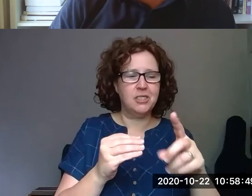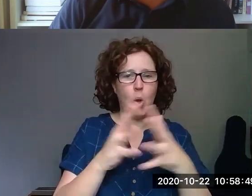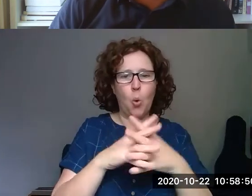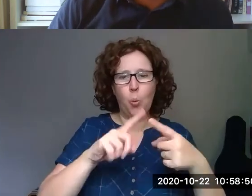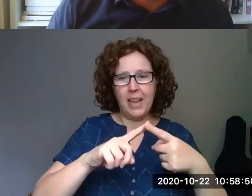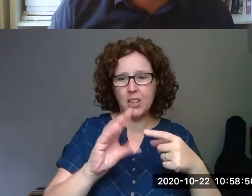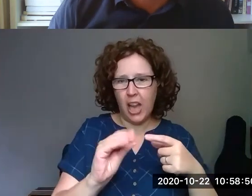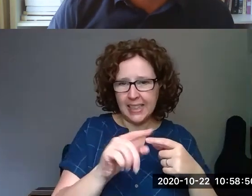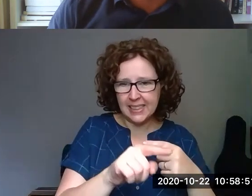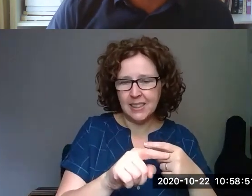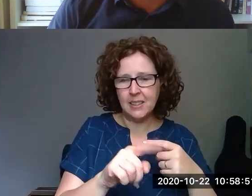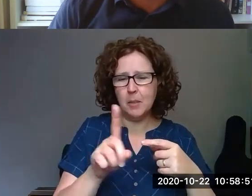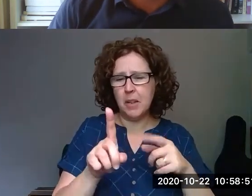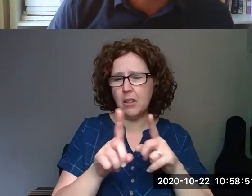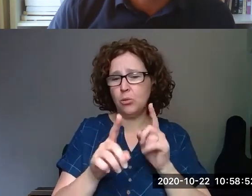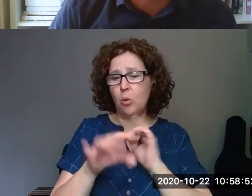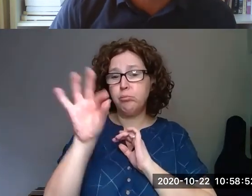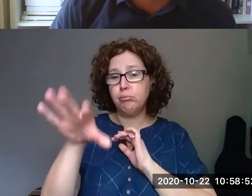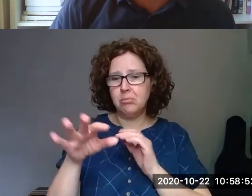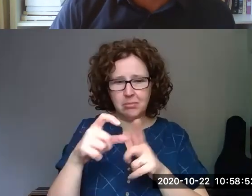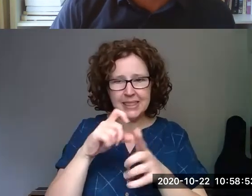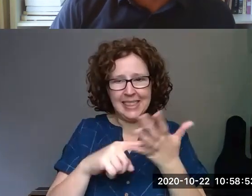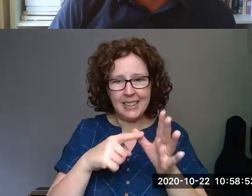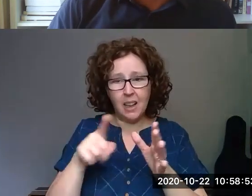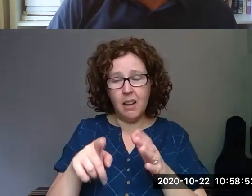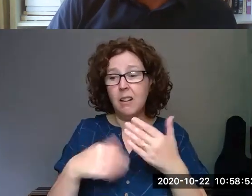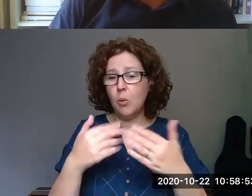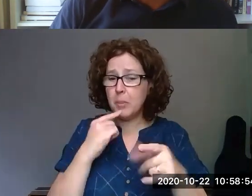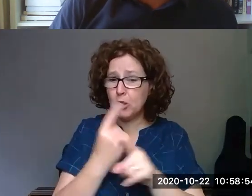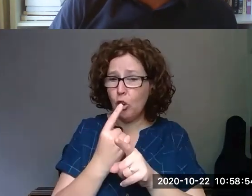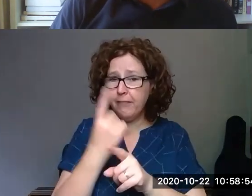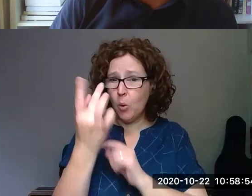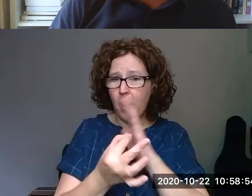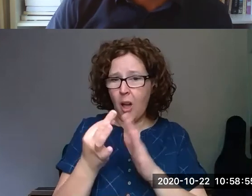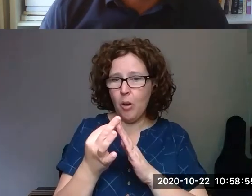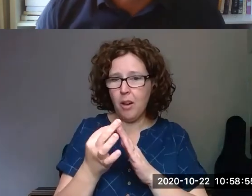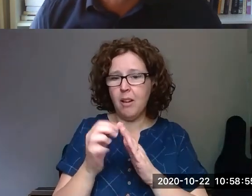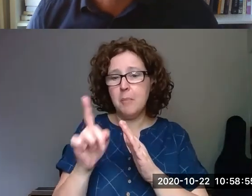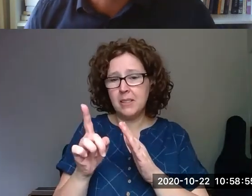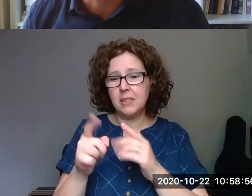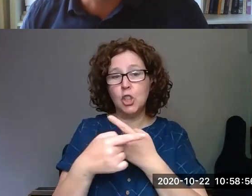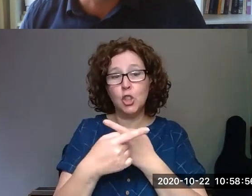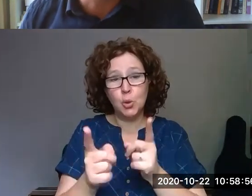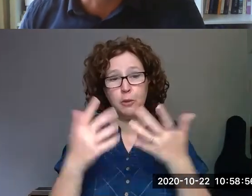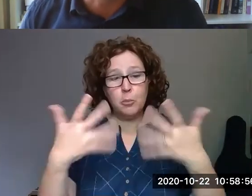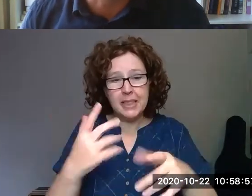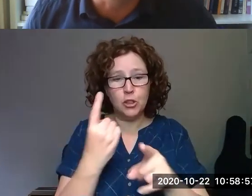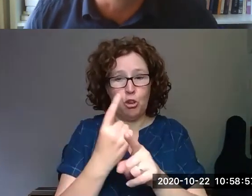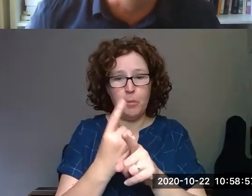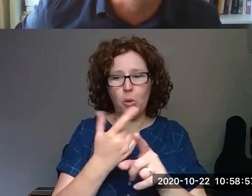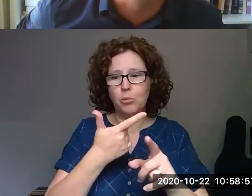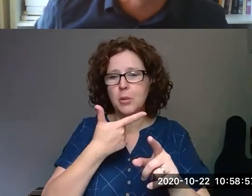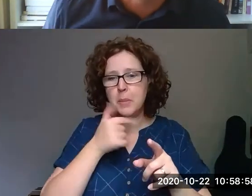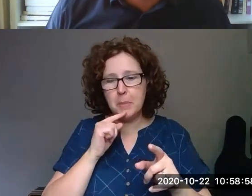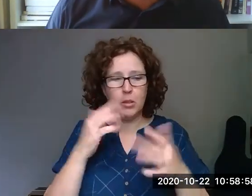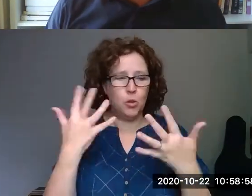goodness, you know, a passing reference to data but we've been talking for an hour. But you've been talking about people, you've been talking about